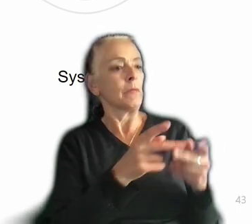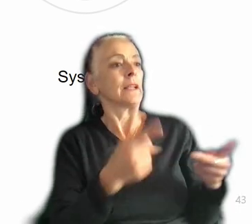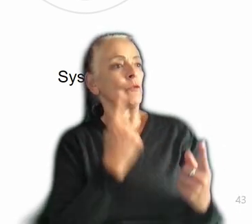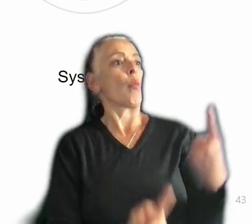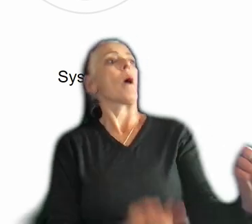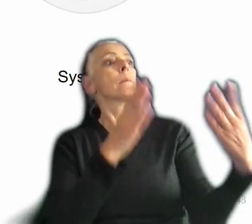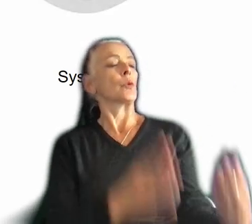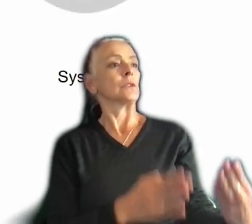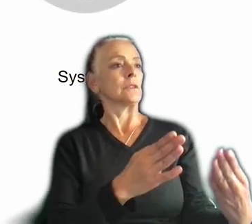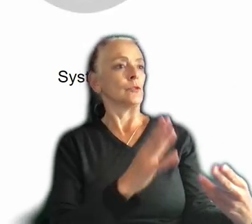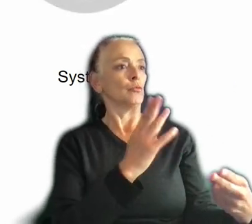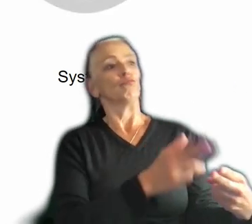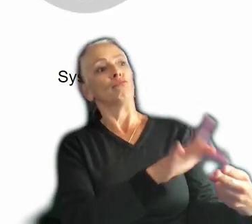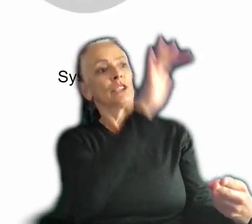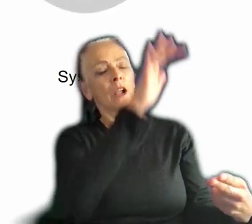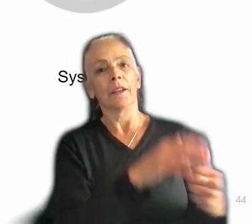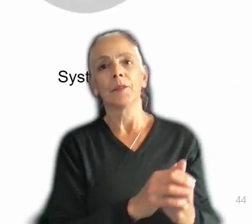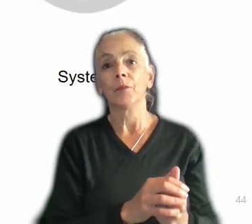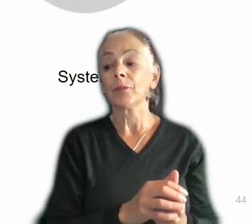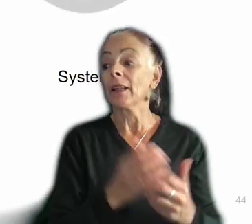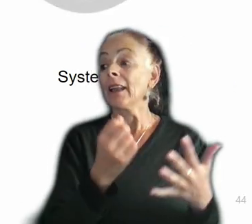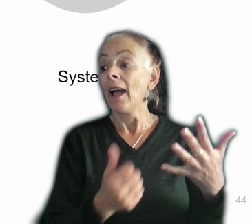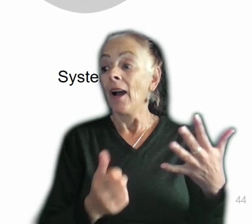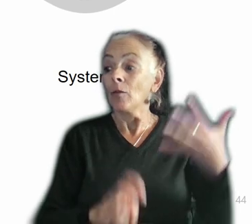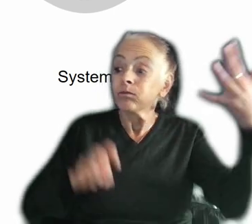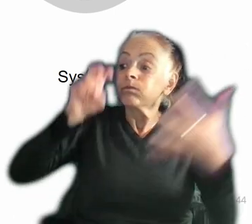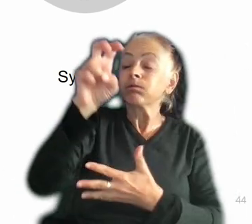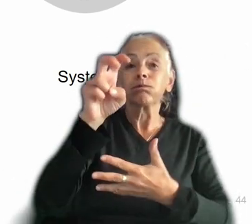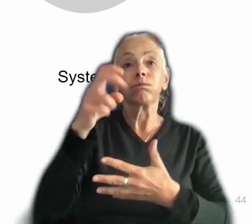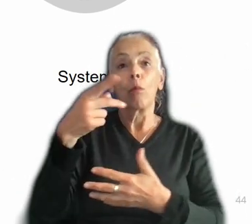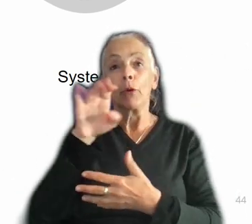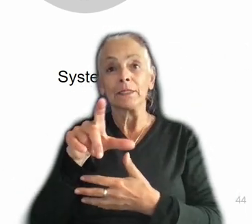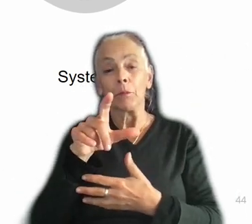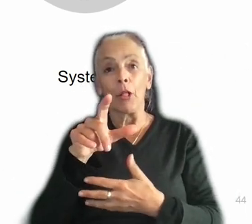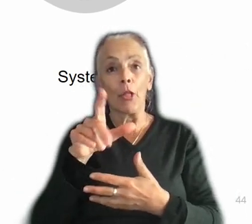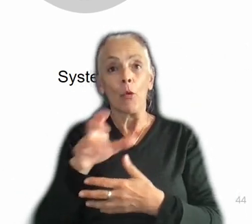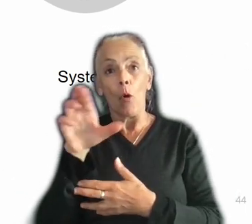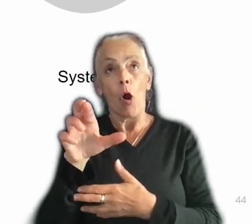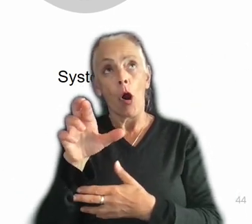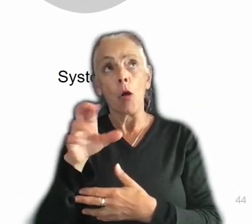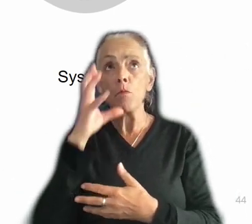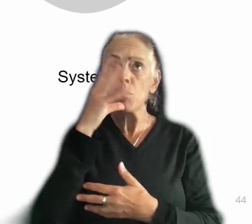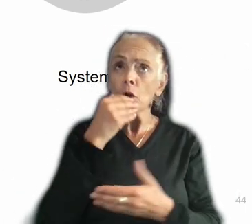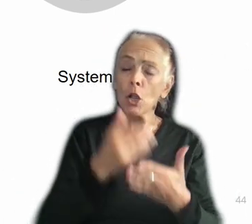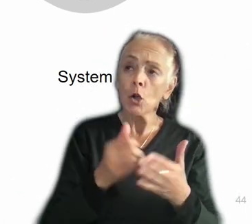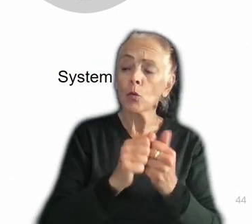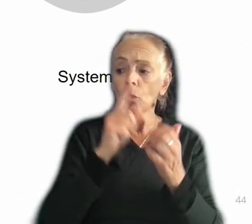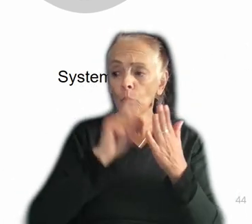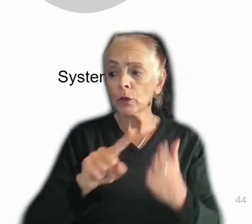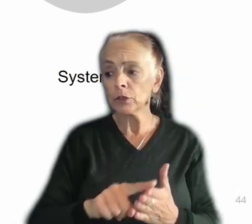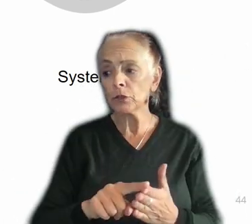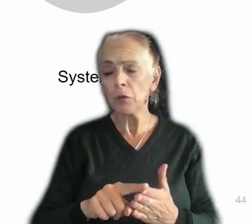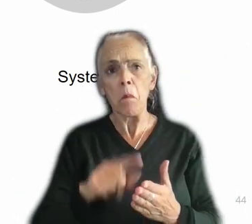As a principal you are, I would say that, again, I'm pretty good on research, you know, but I wouldn't say I've mastered it. Like, there are